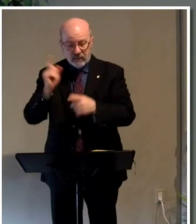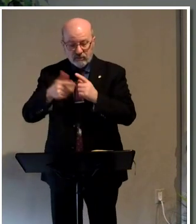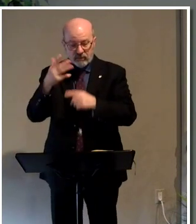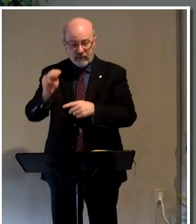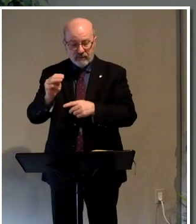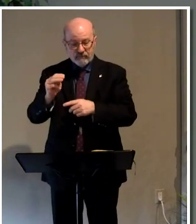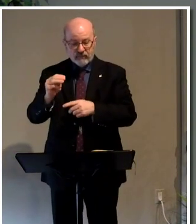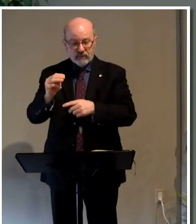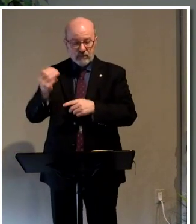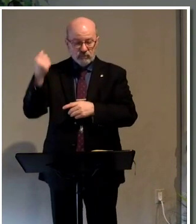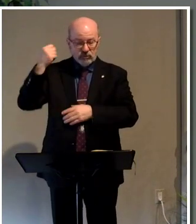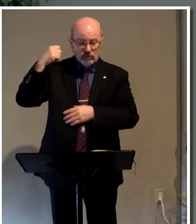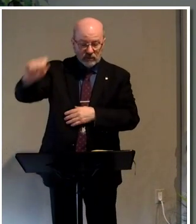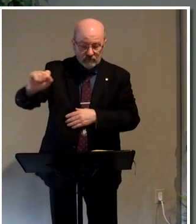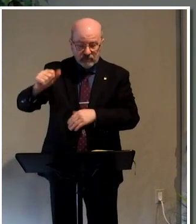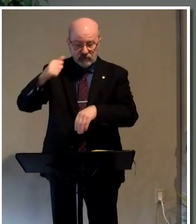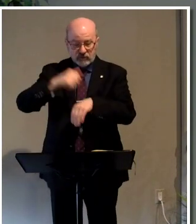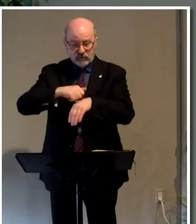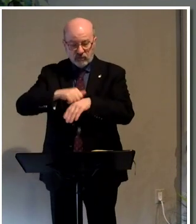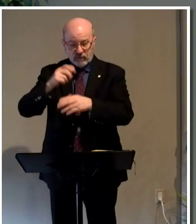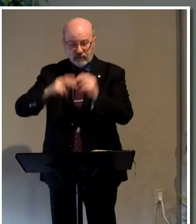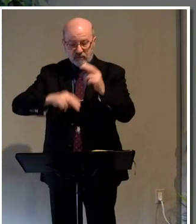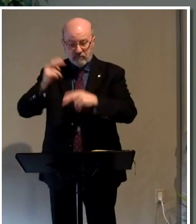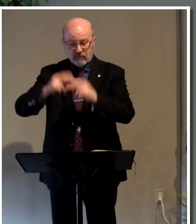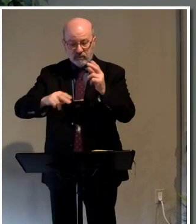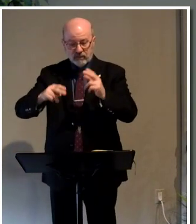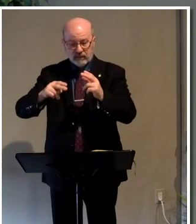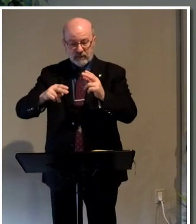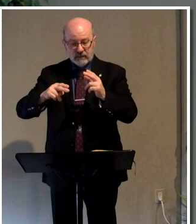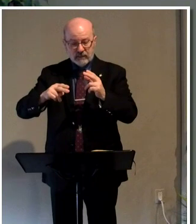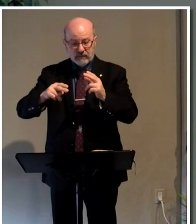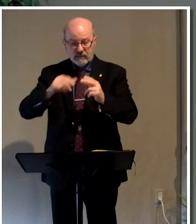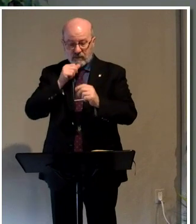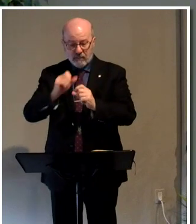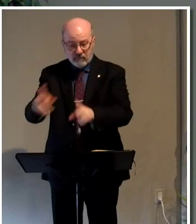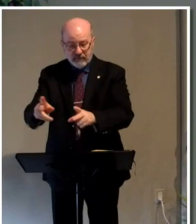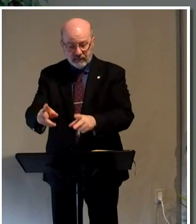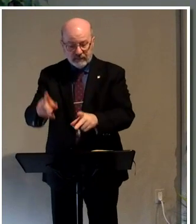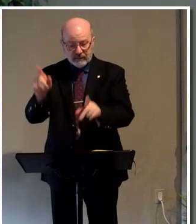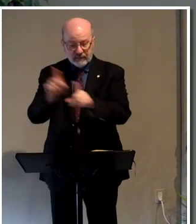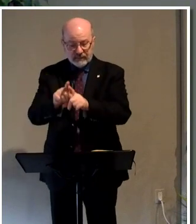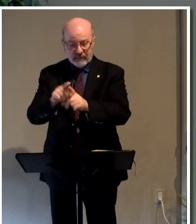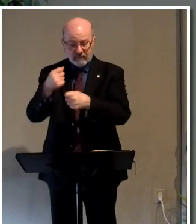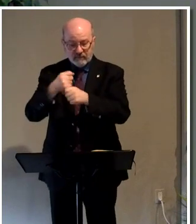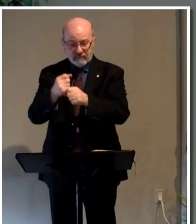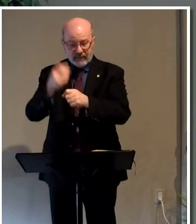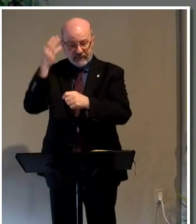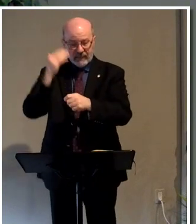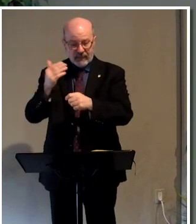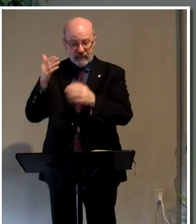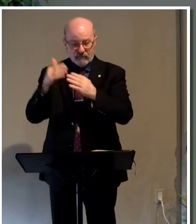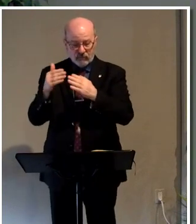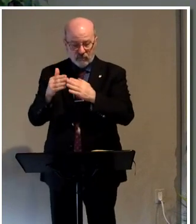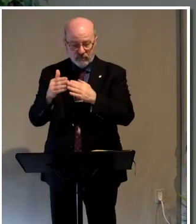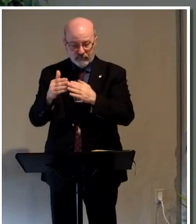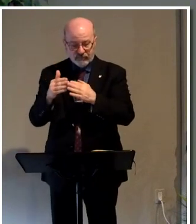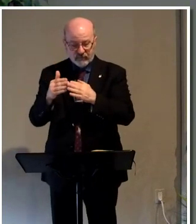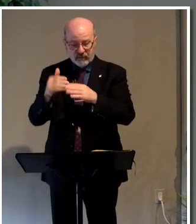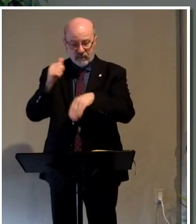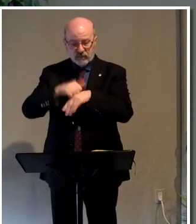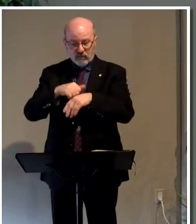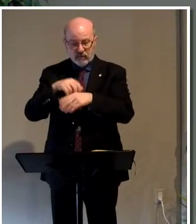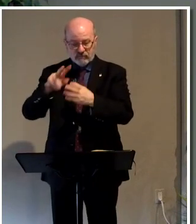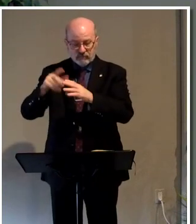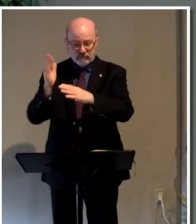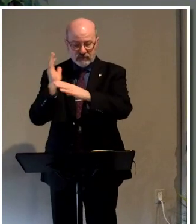them which be disobedient, the stone which the builders disallowed, the same is made the head of the corner and a